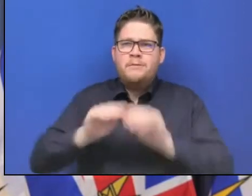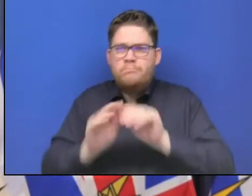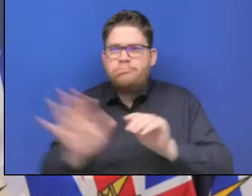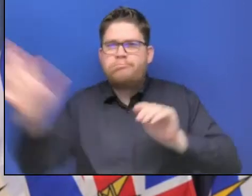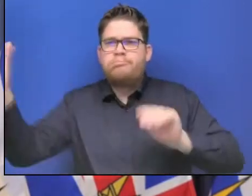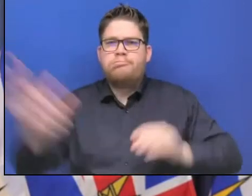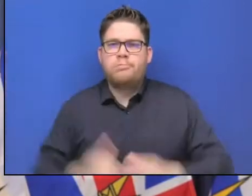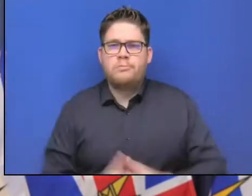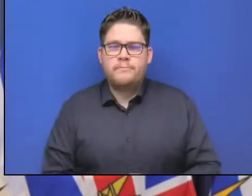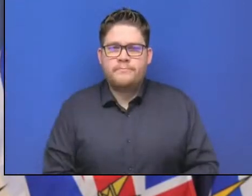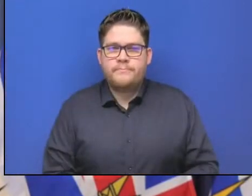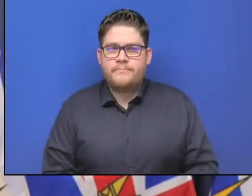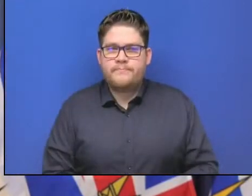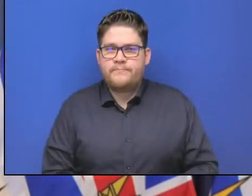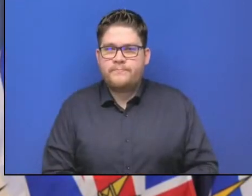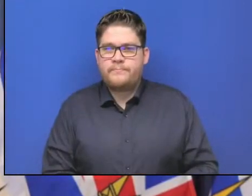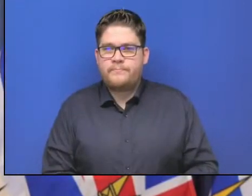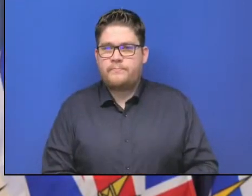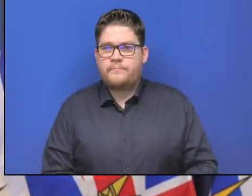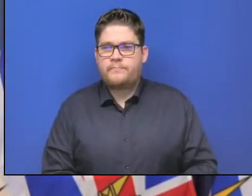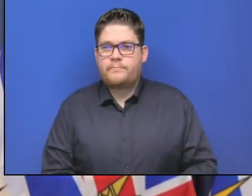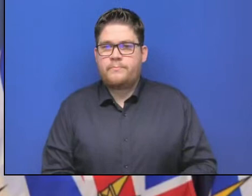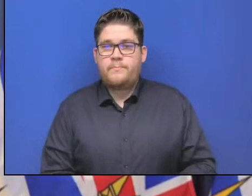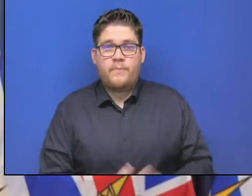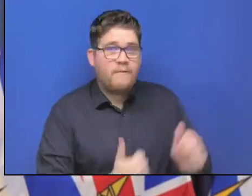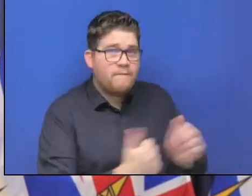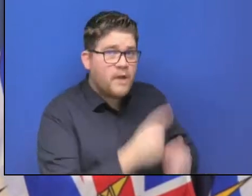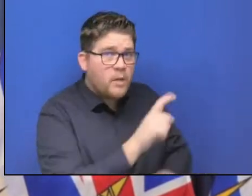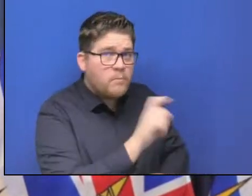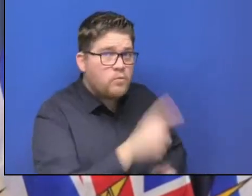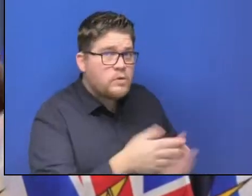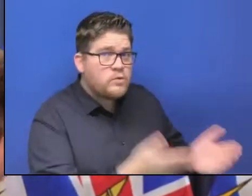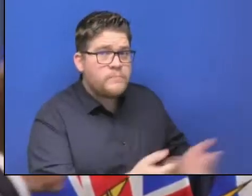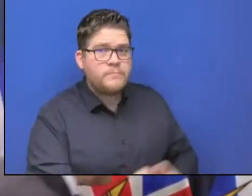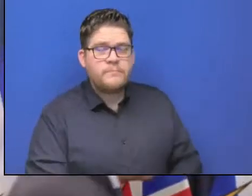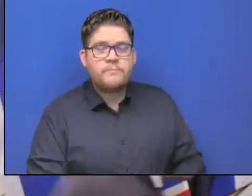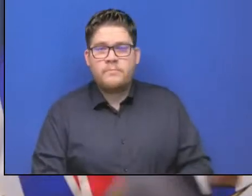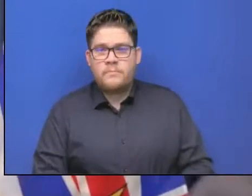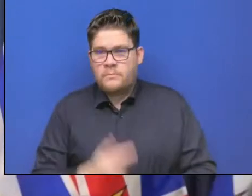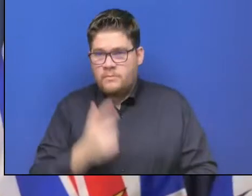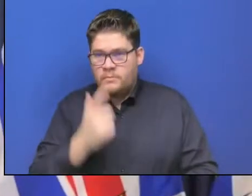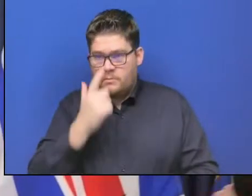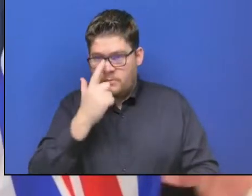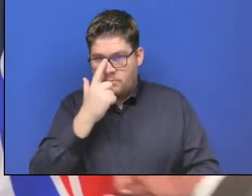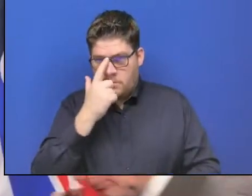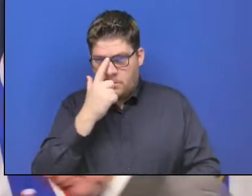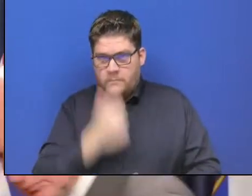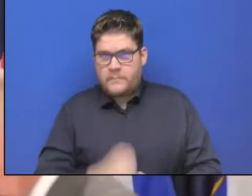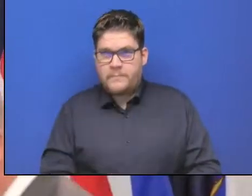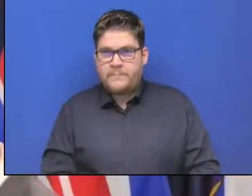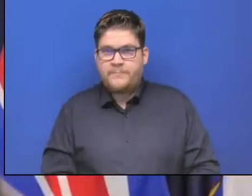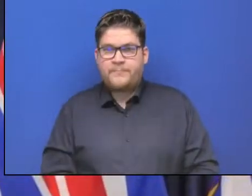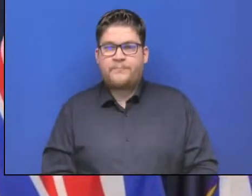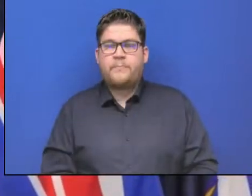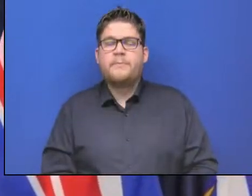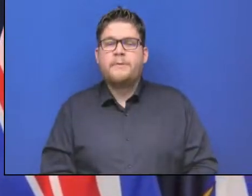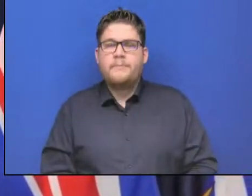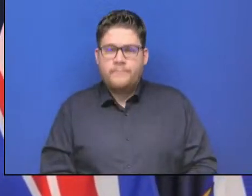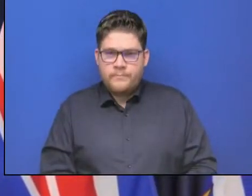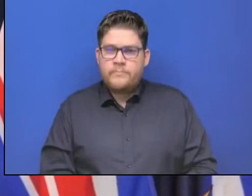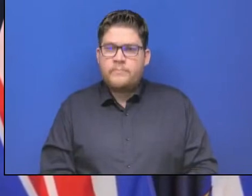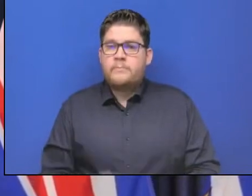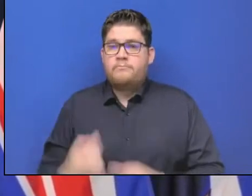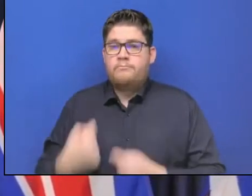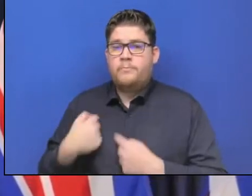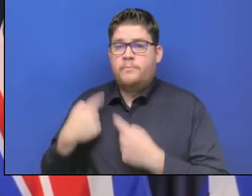-up. I do. this one is from Minister Farnworth. You know, in recent days you have been talking a lot about listening to and trusting the experts on the ground. And yet I'm